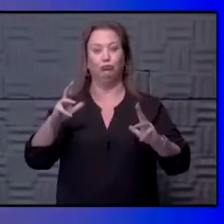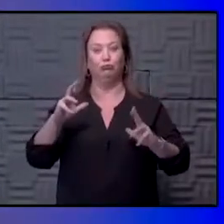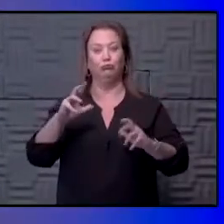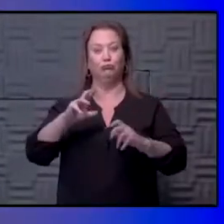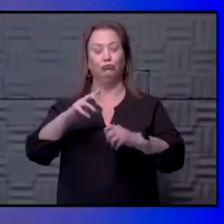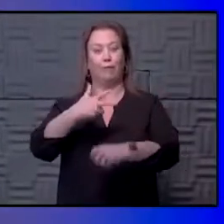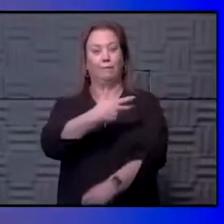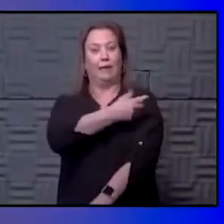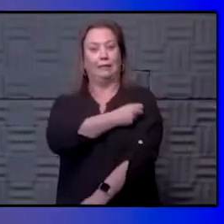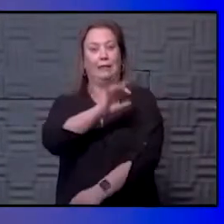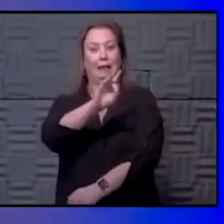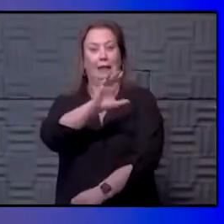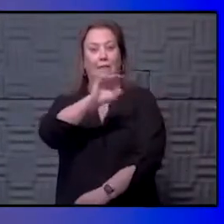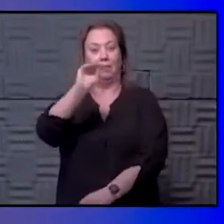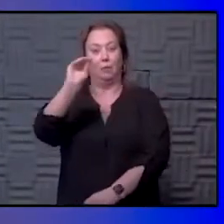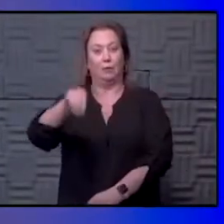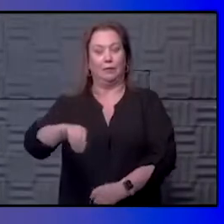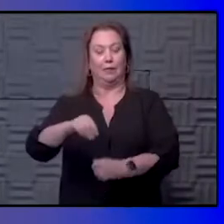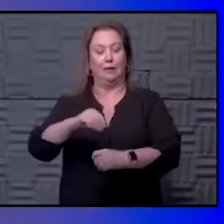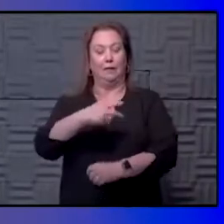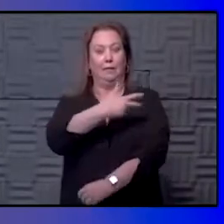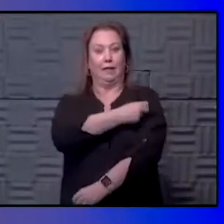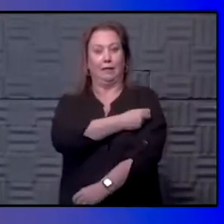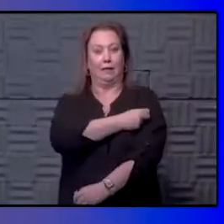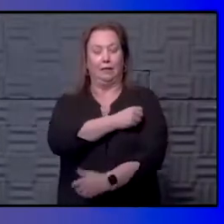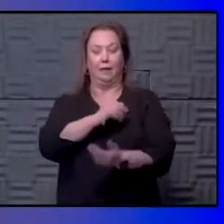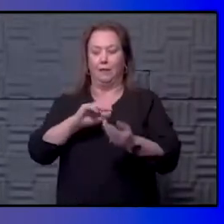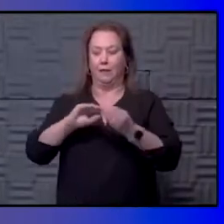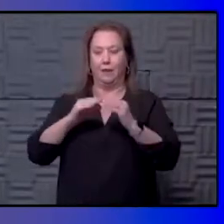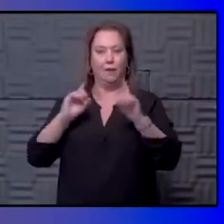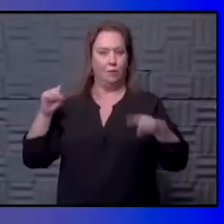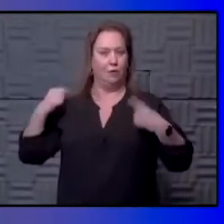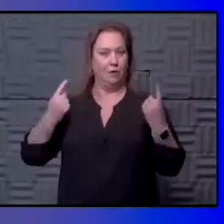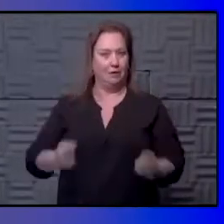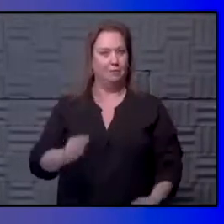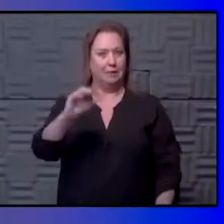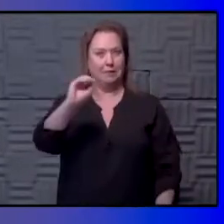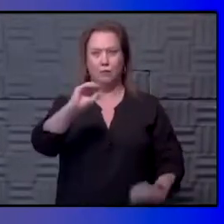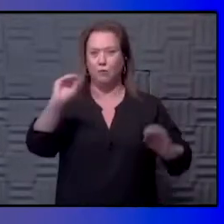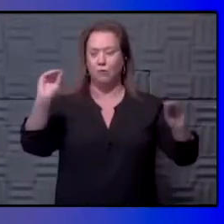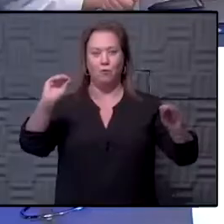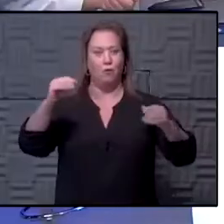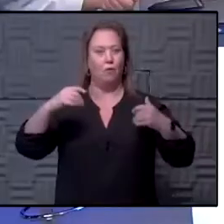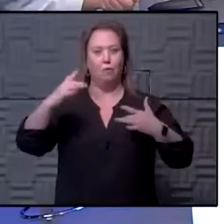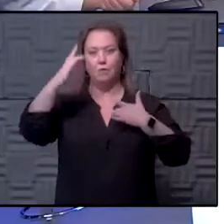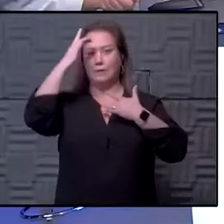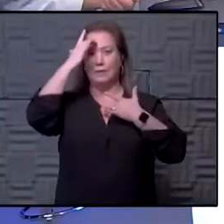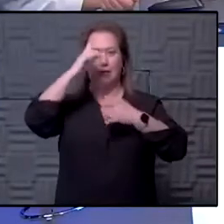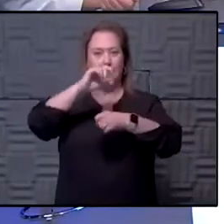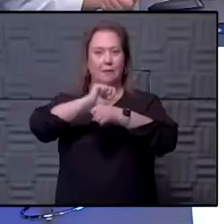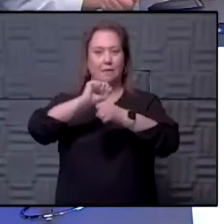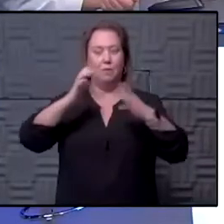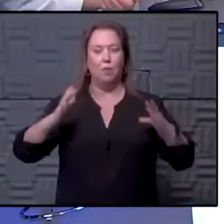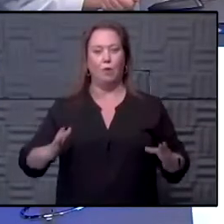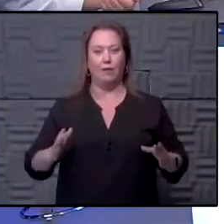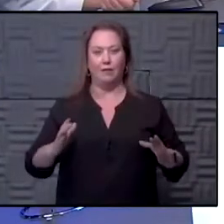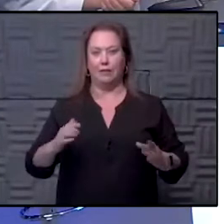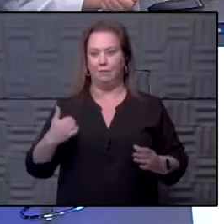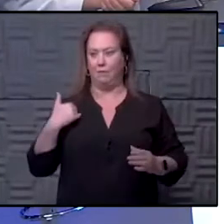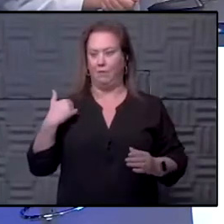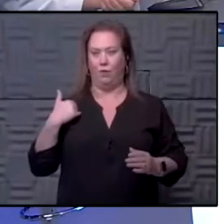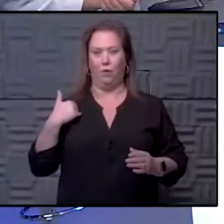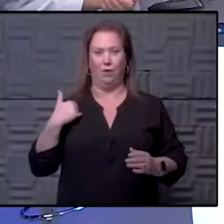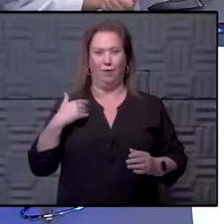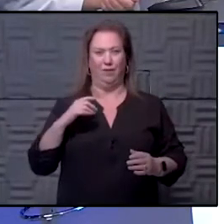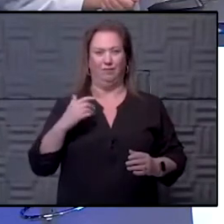we talked about the rolling number being zero, which is incredible. That is incredible. And at what point we were per day acute COVID